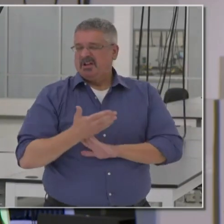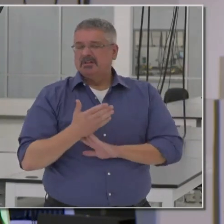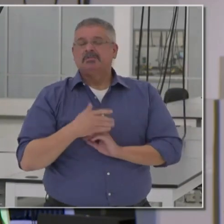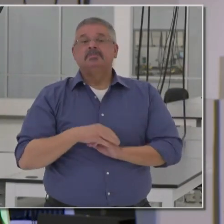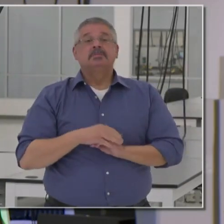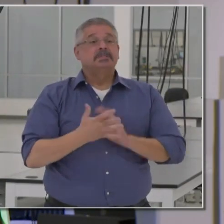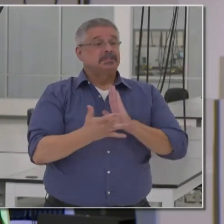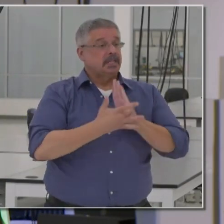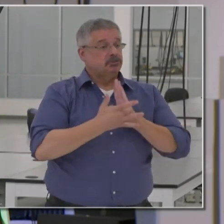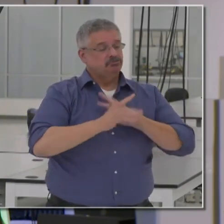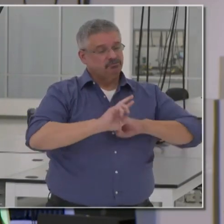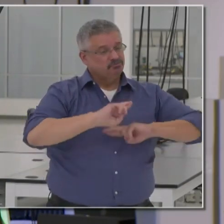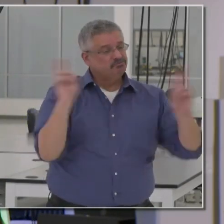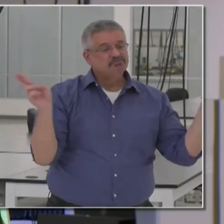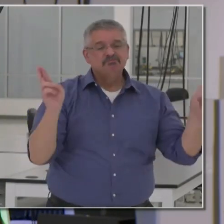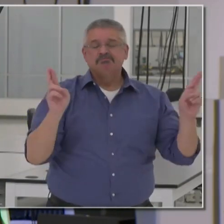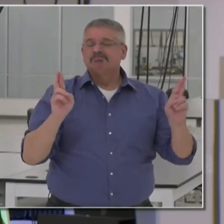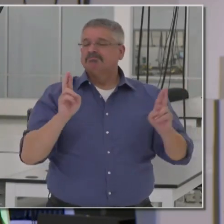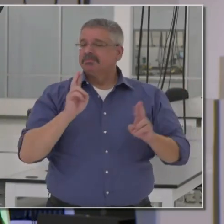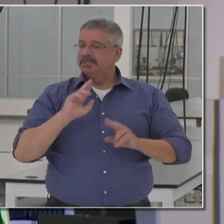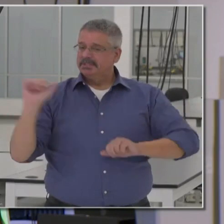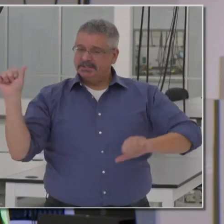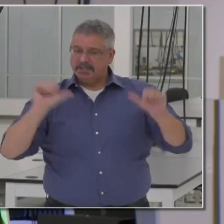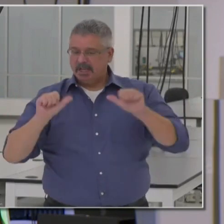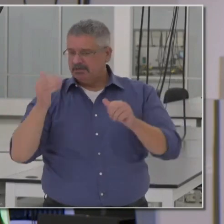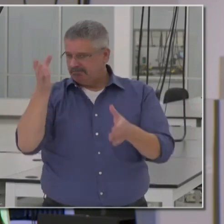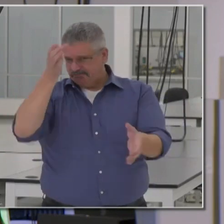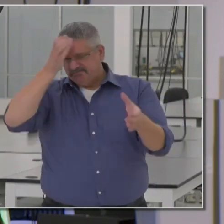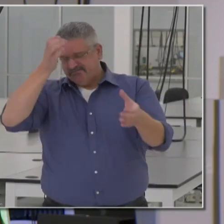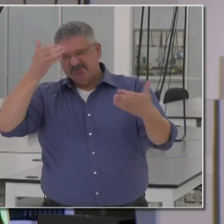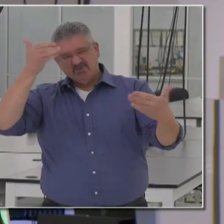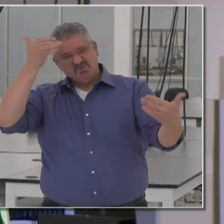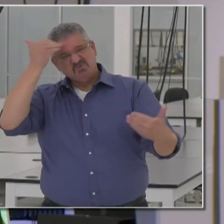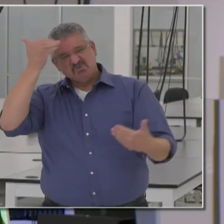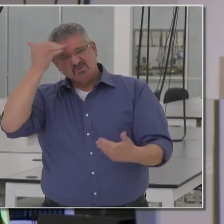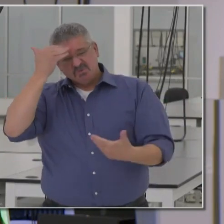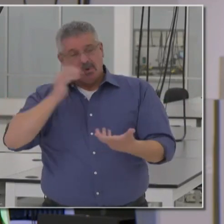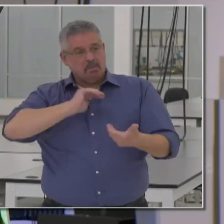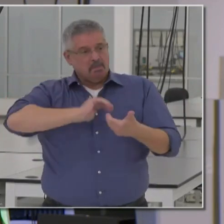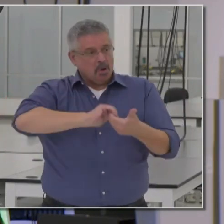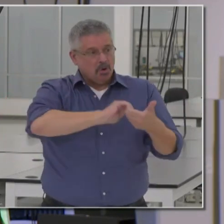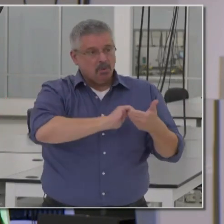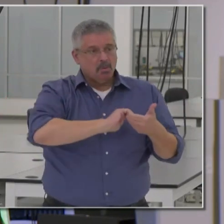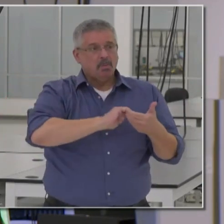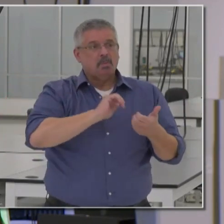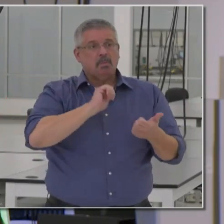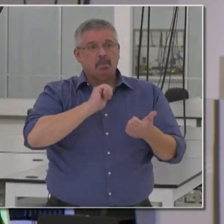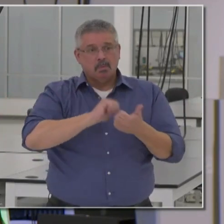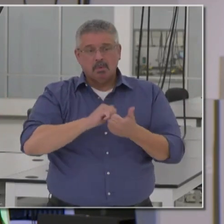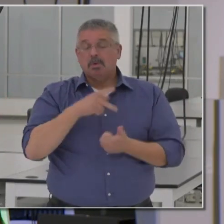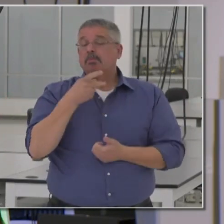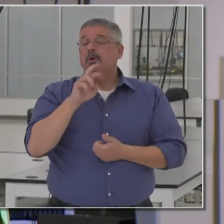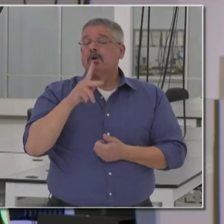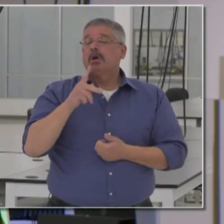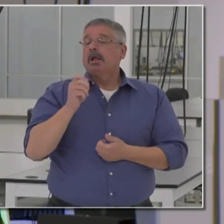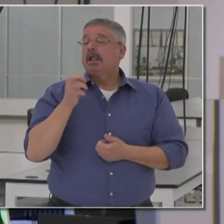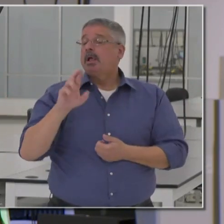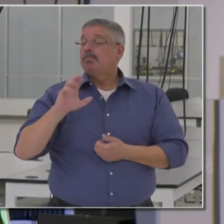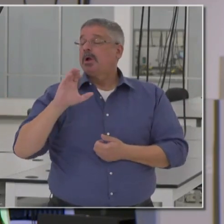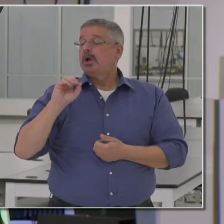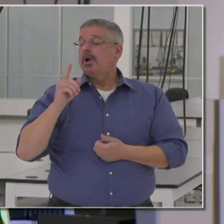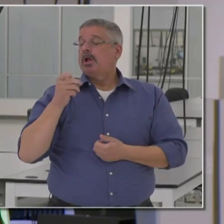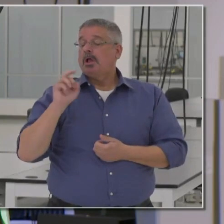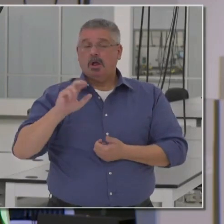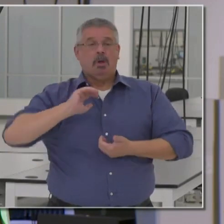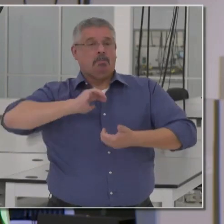-of-the-art technology, state-of-the-art scientific know-how, and partnerships with color, Perkin Elmer, and the partnership